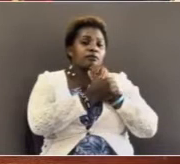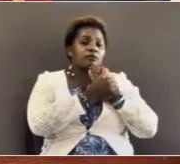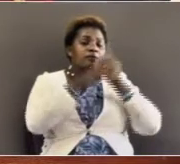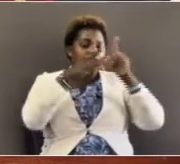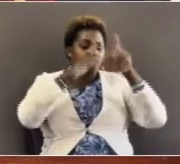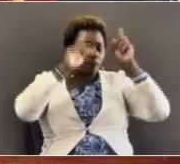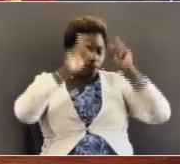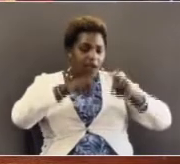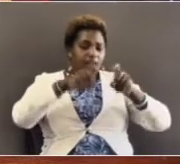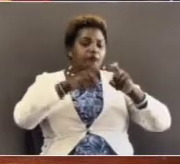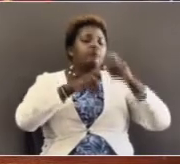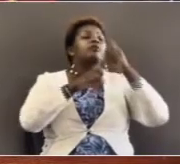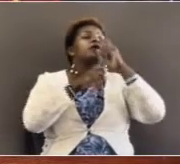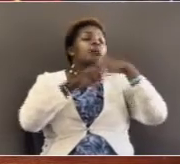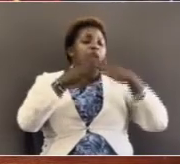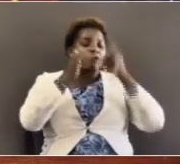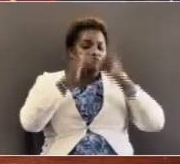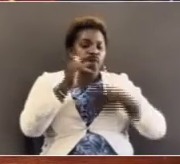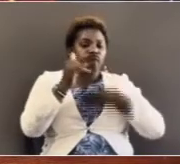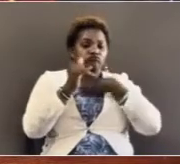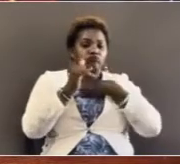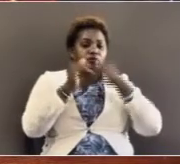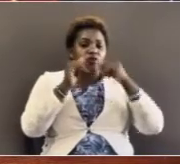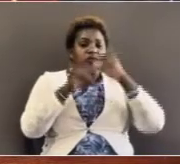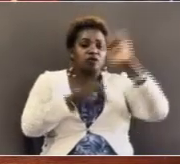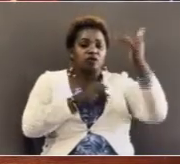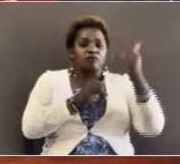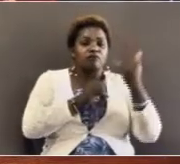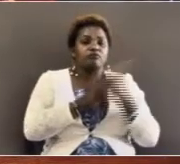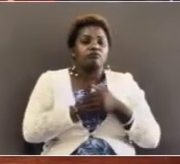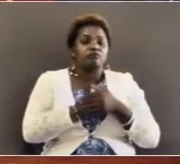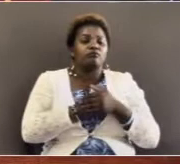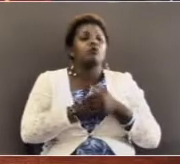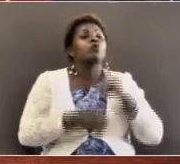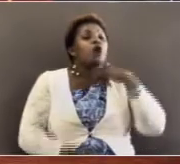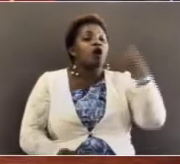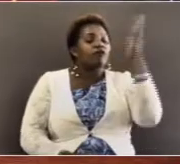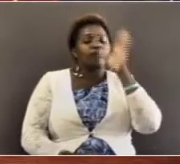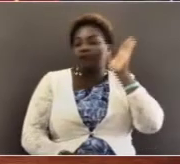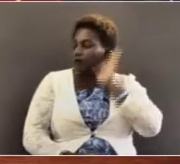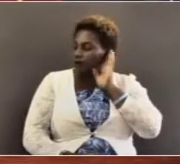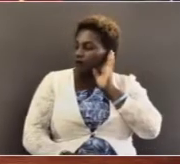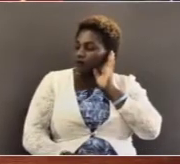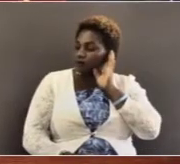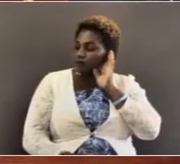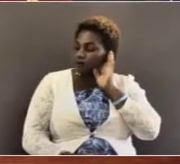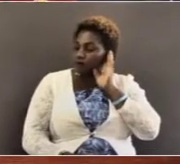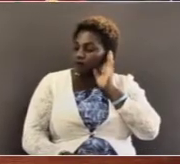you must be a stranger in this town who has not heard